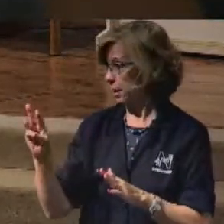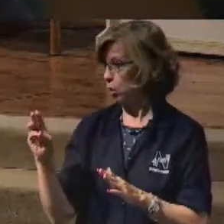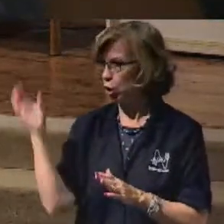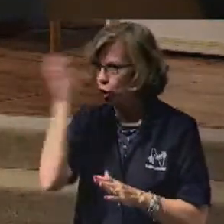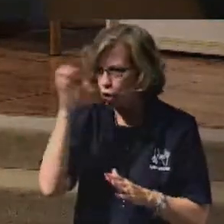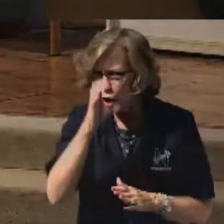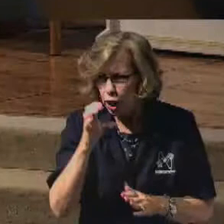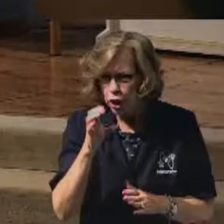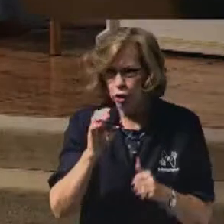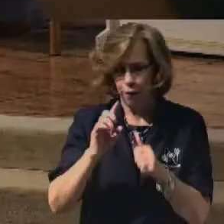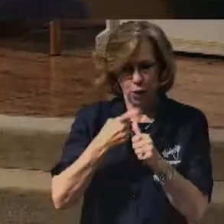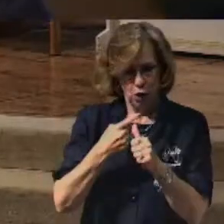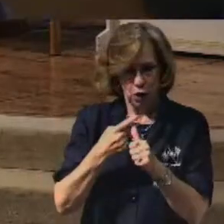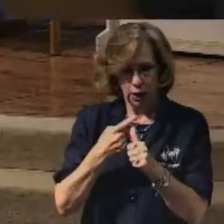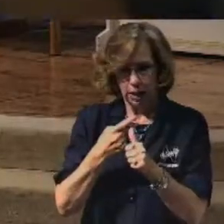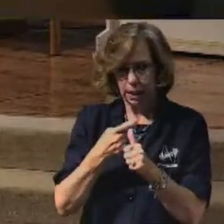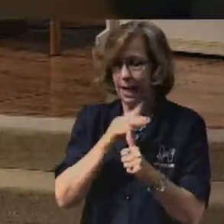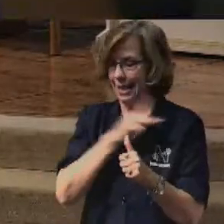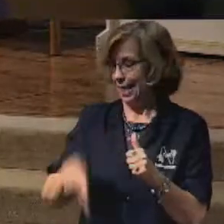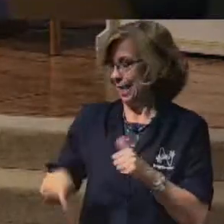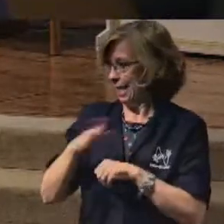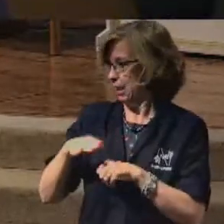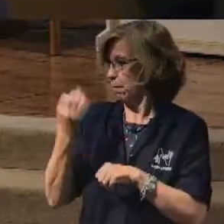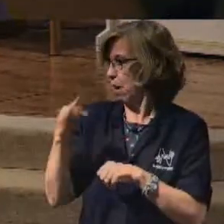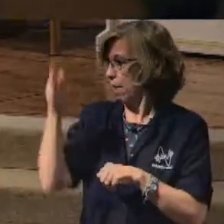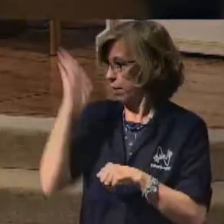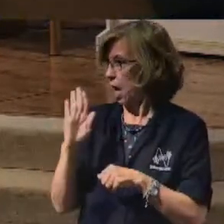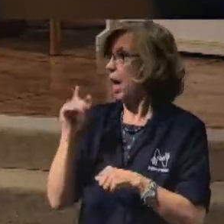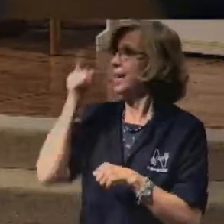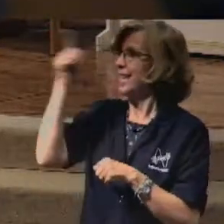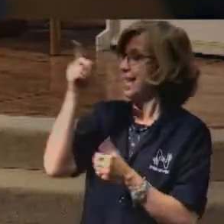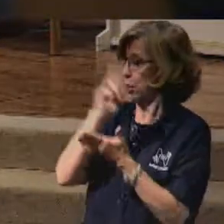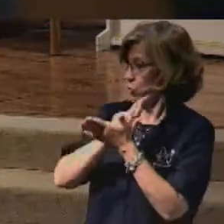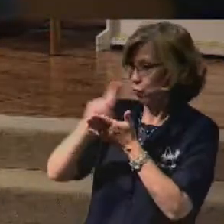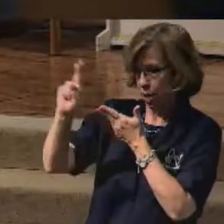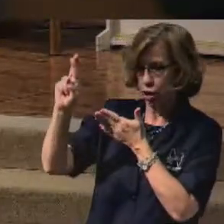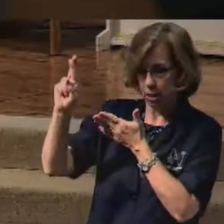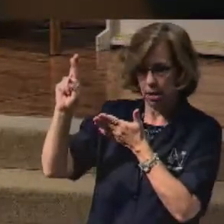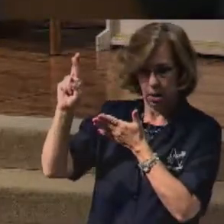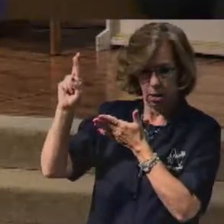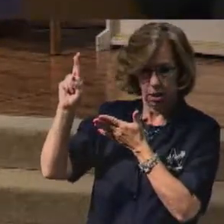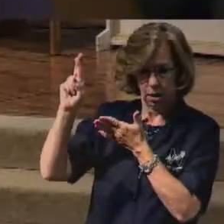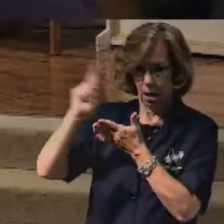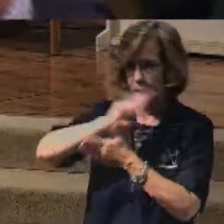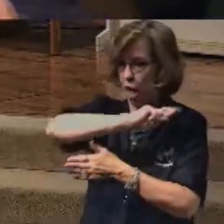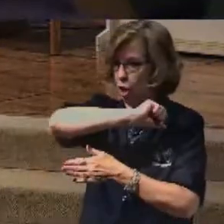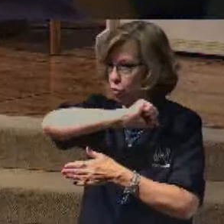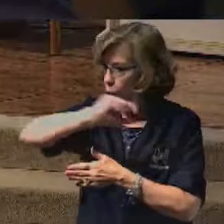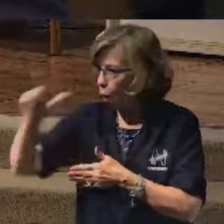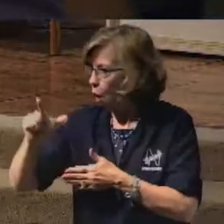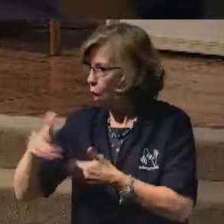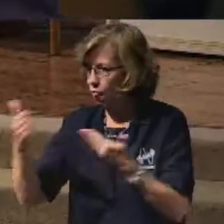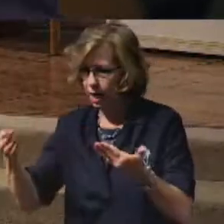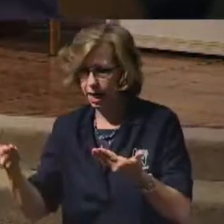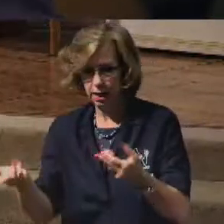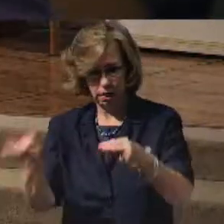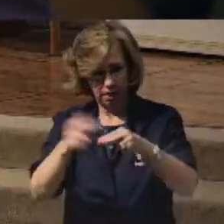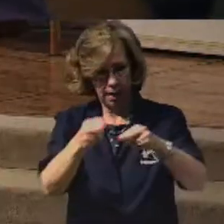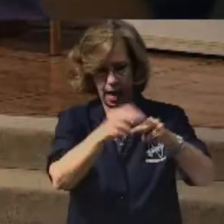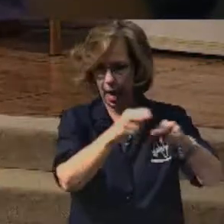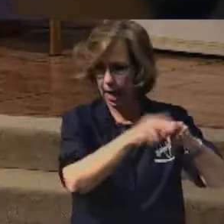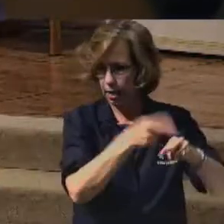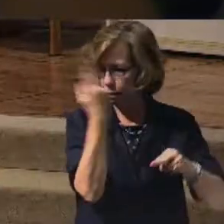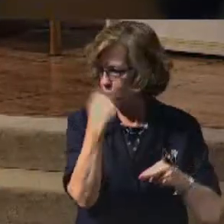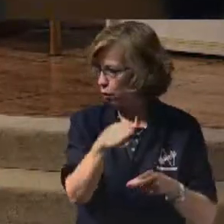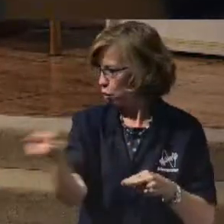the kingdom of God and his righteousness, and all these things shall be added unto you.